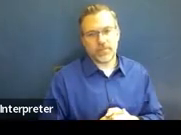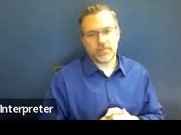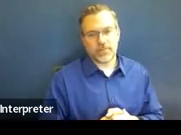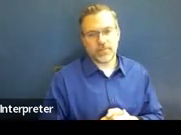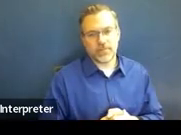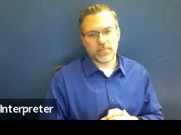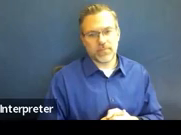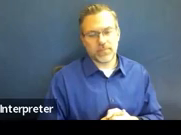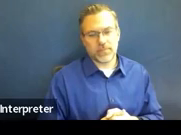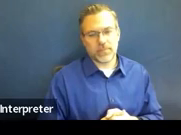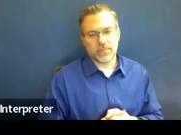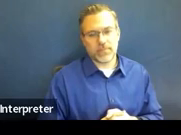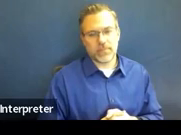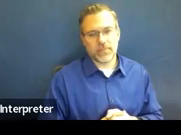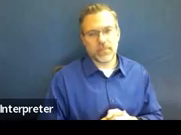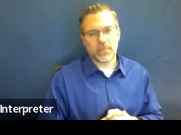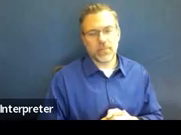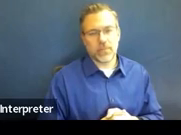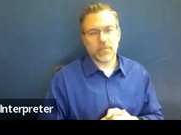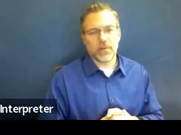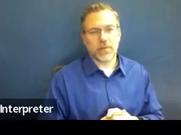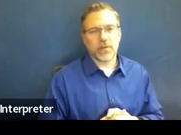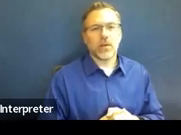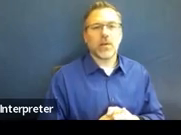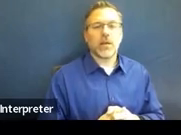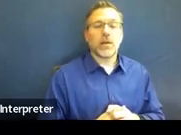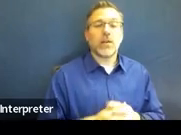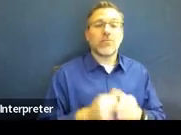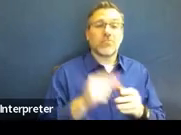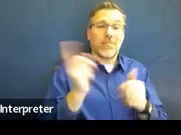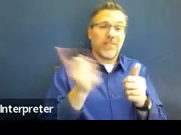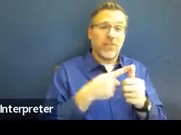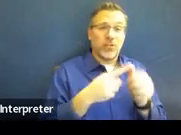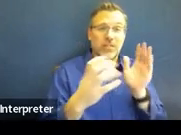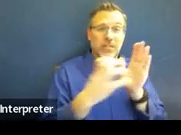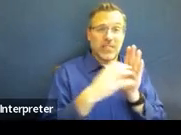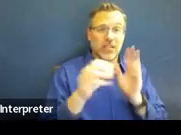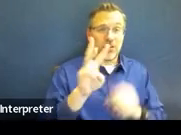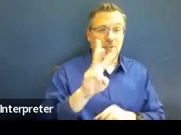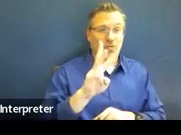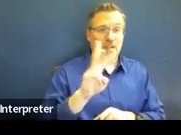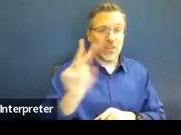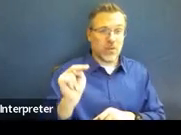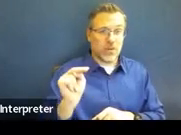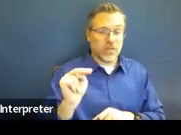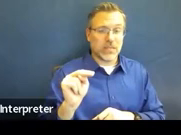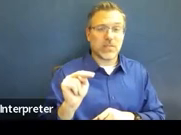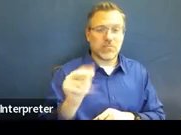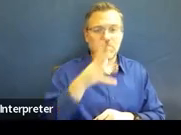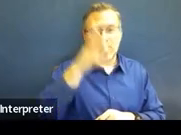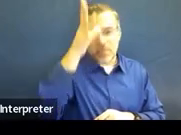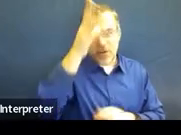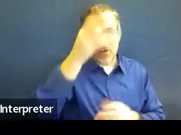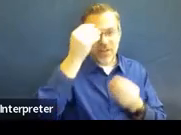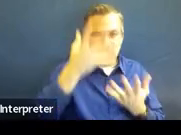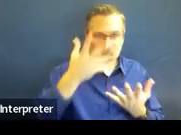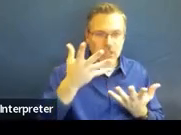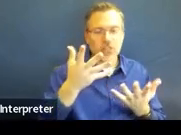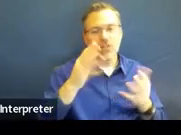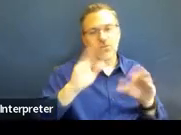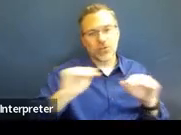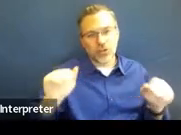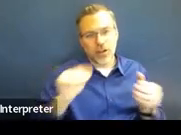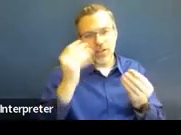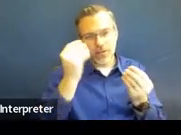So here we have the written notice, this first section of the written notice, you have that parent information, the child's information, the